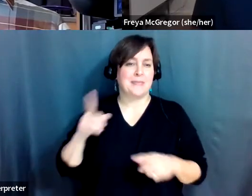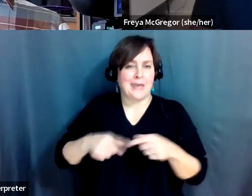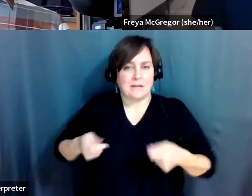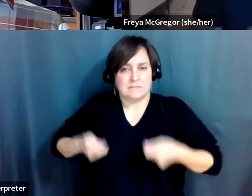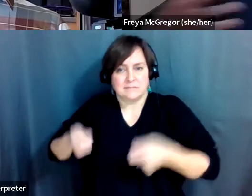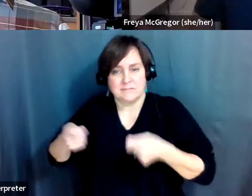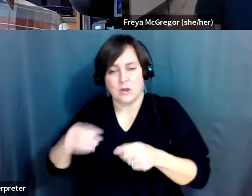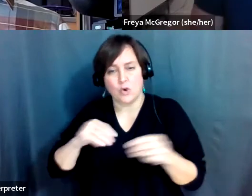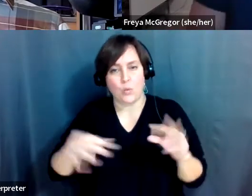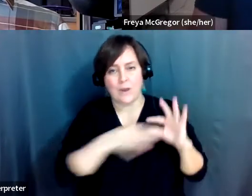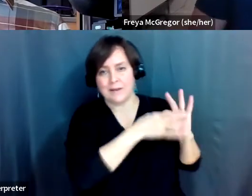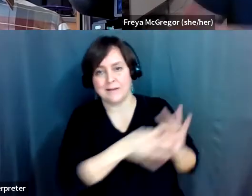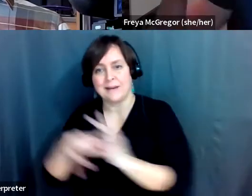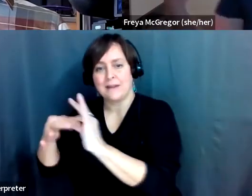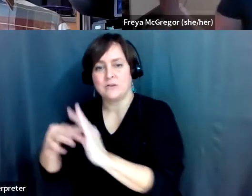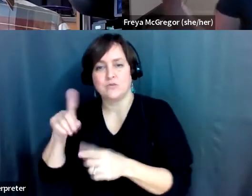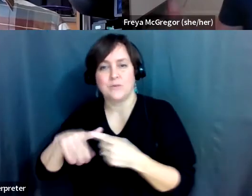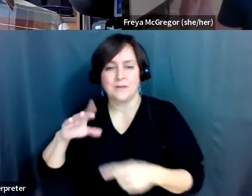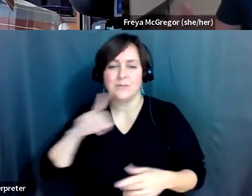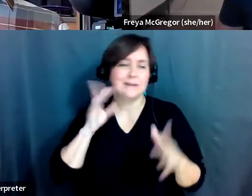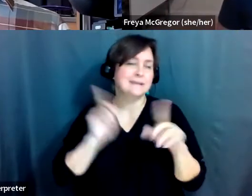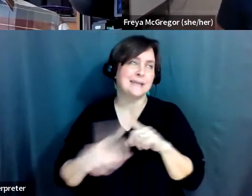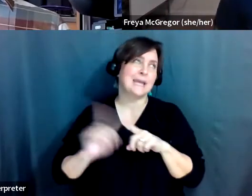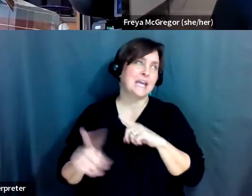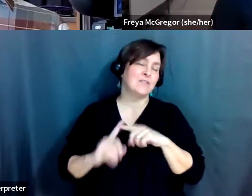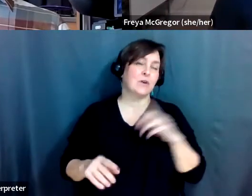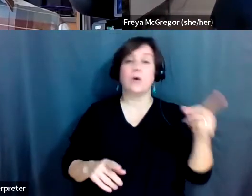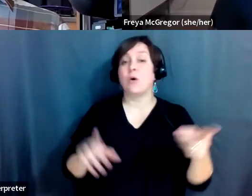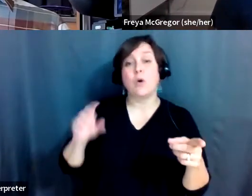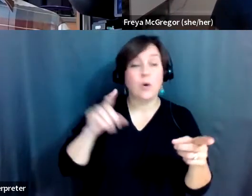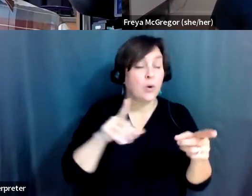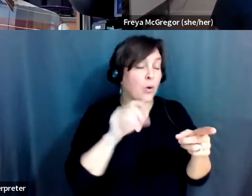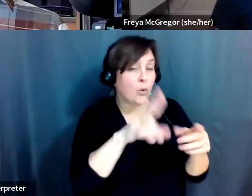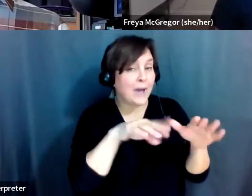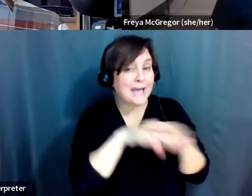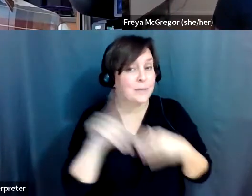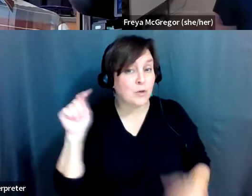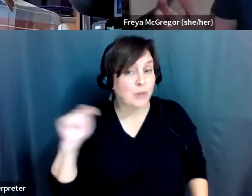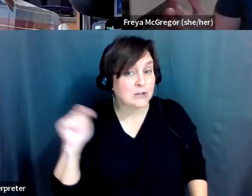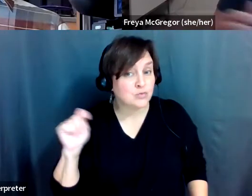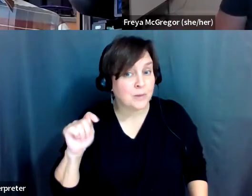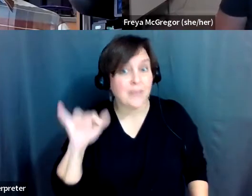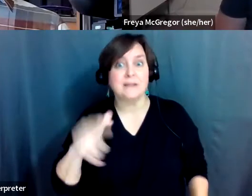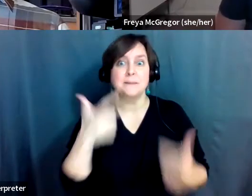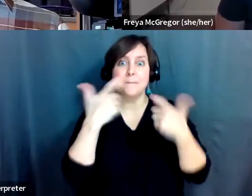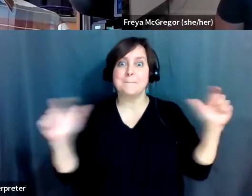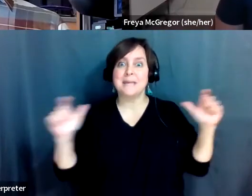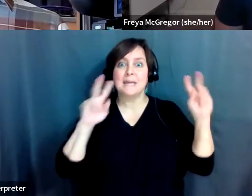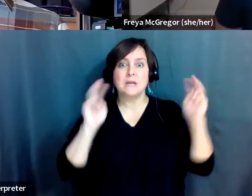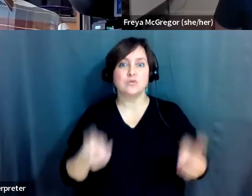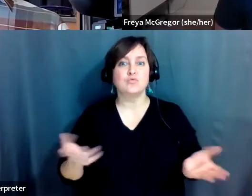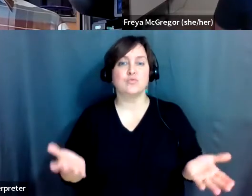no connecting surface from the trail to the bench. All of these accessible restrooms. And that's the biggest one. Yeah.